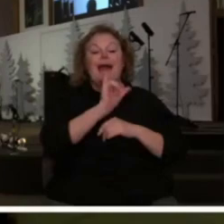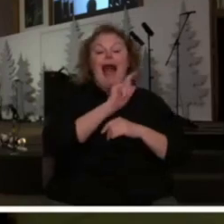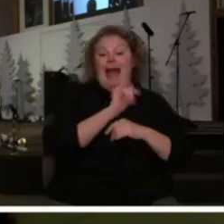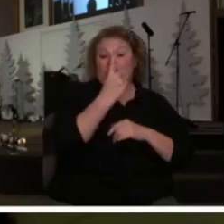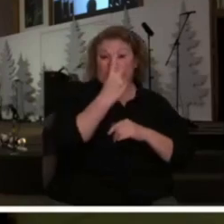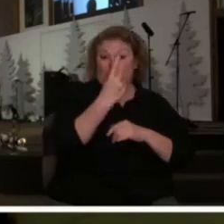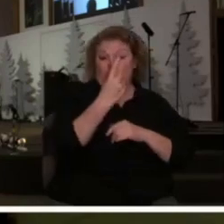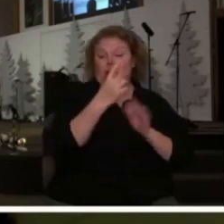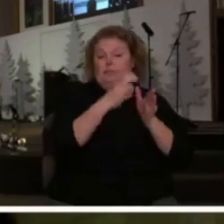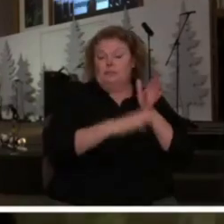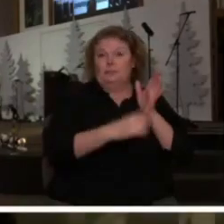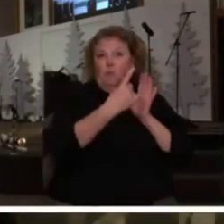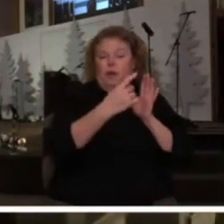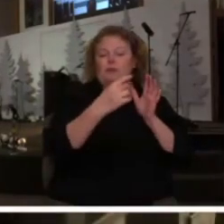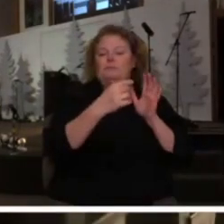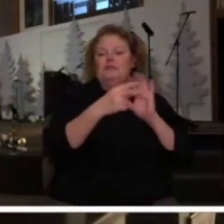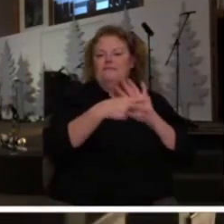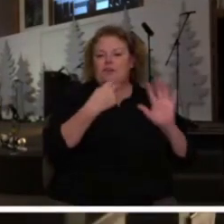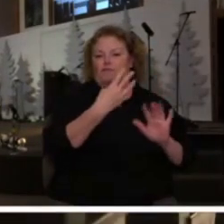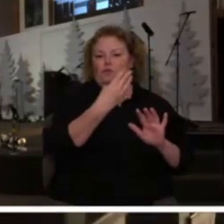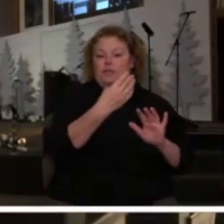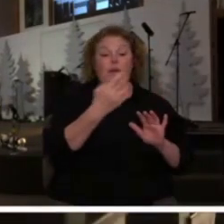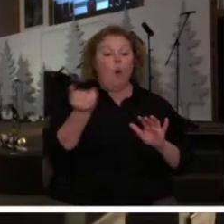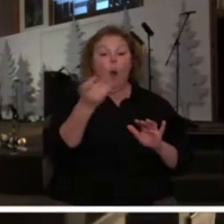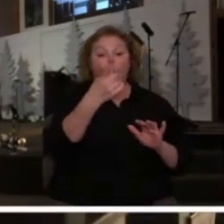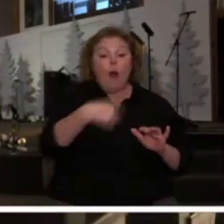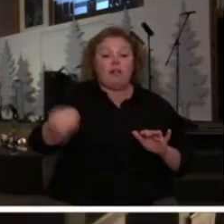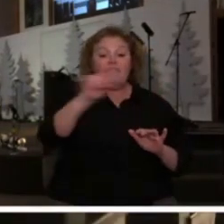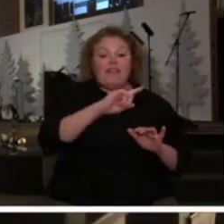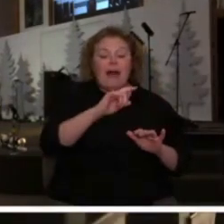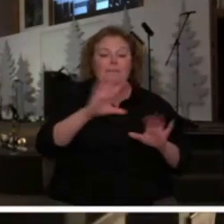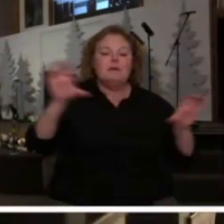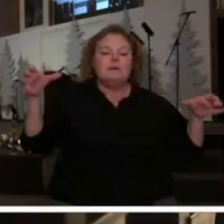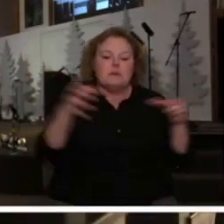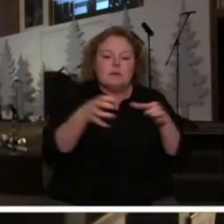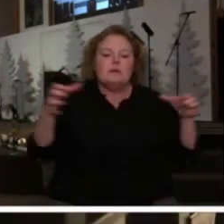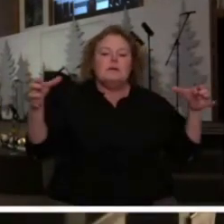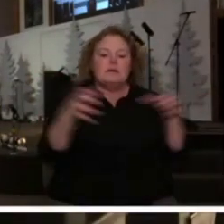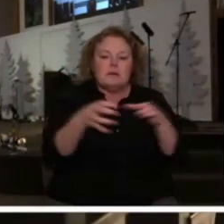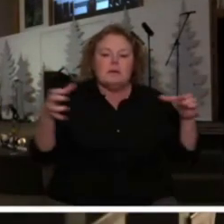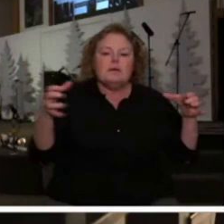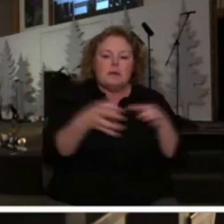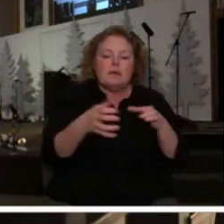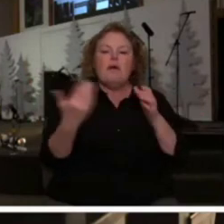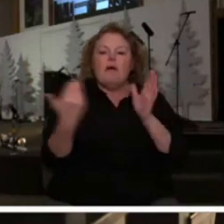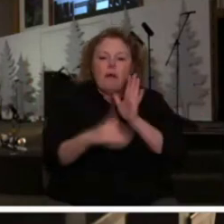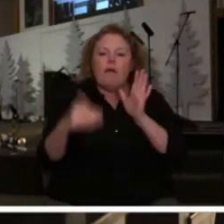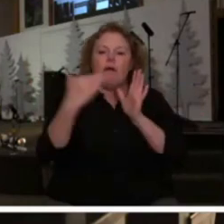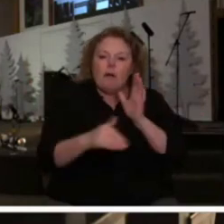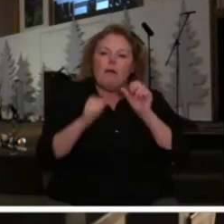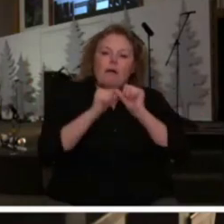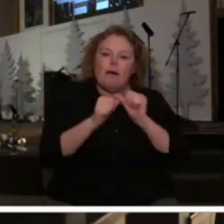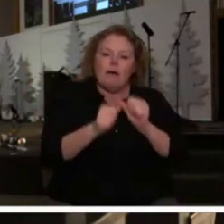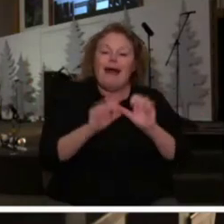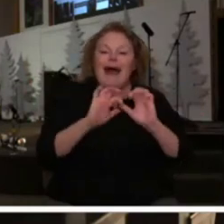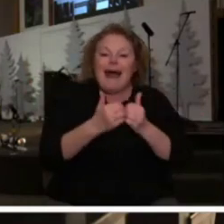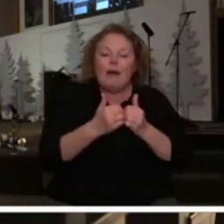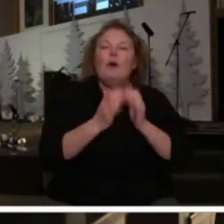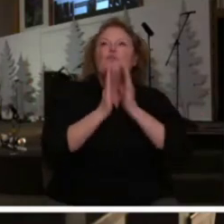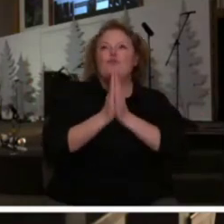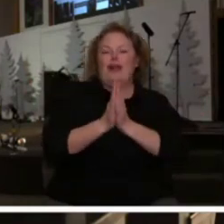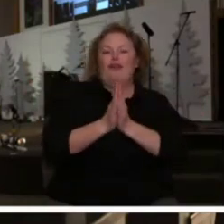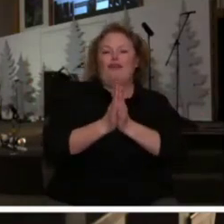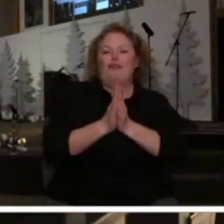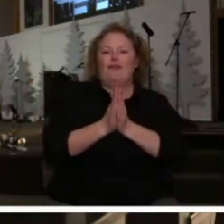.14, the Scripture says, they all join together constantly or consistently in prayer along